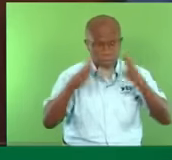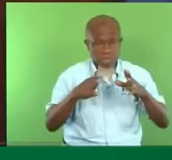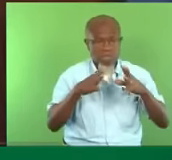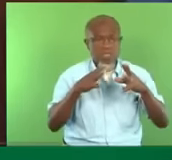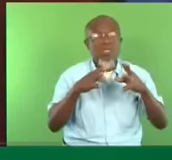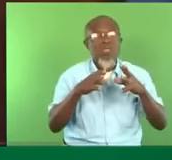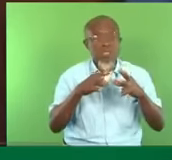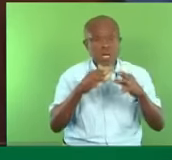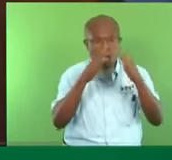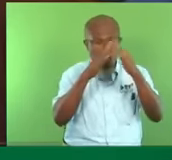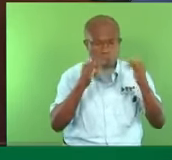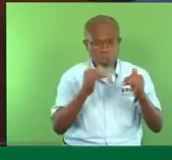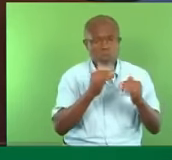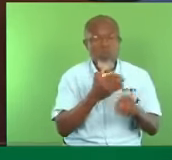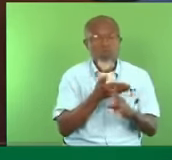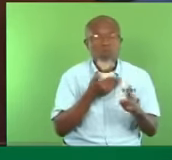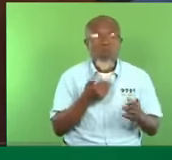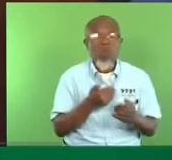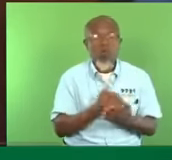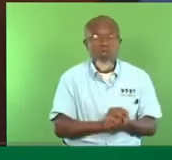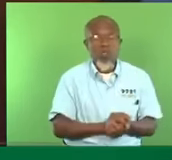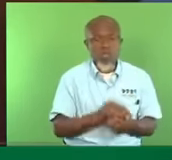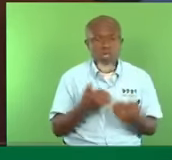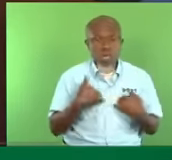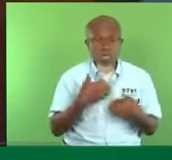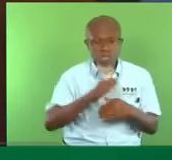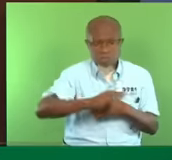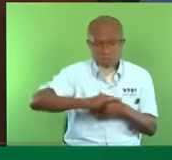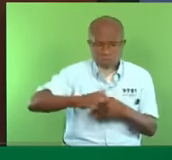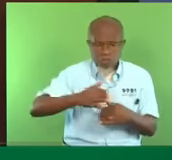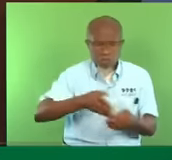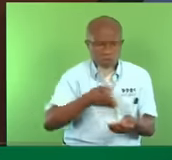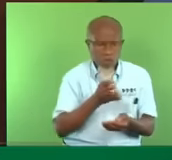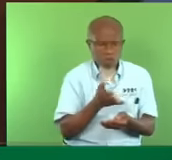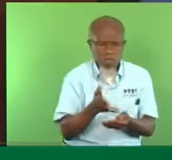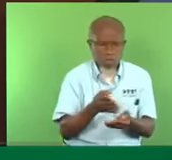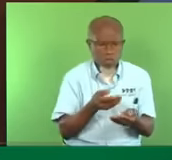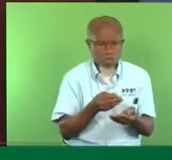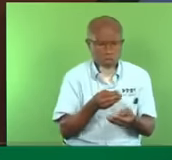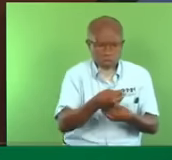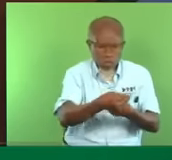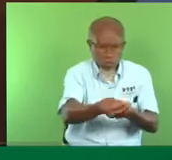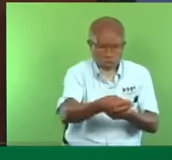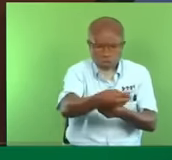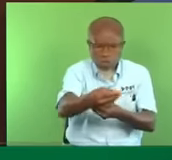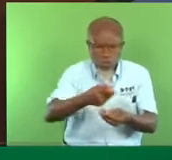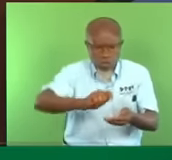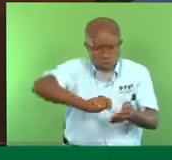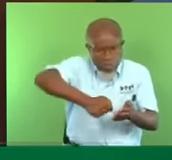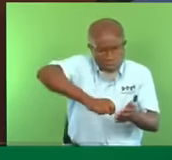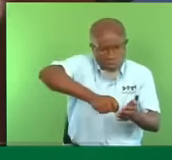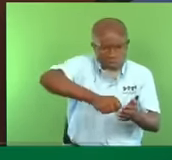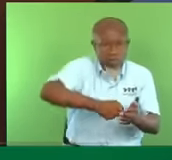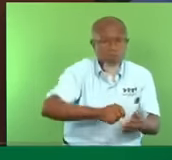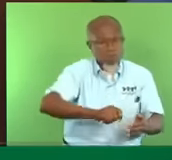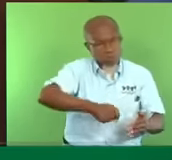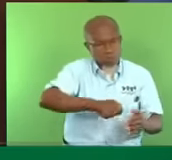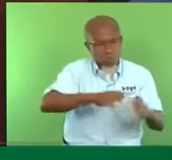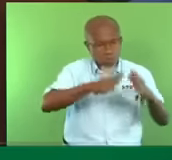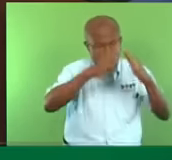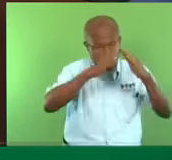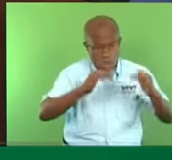government elections, they had a lot of functions, giving out keys to people for HDC homes. They call back the people and take back the keys.